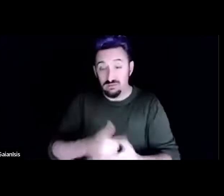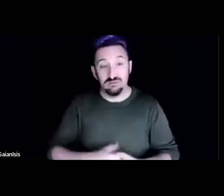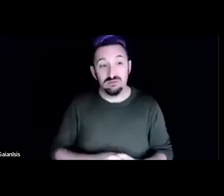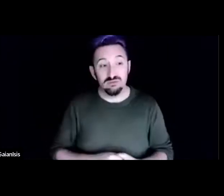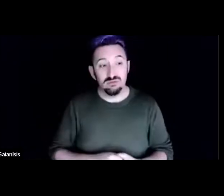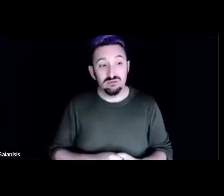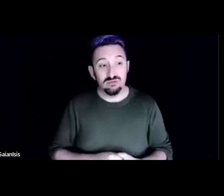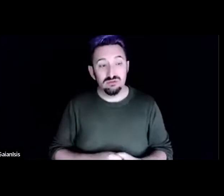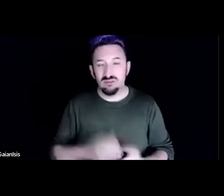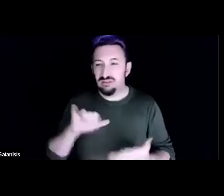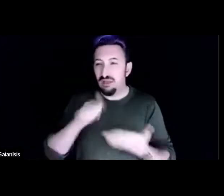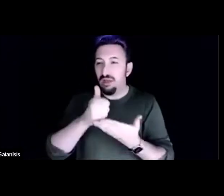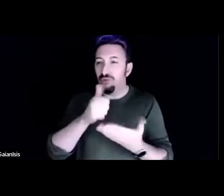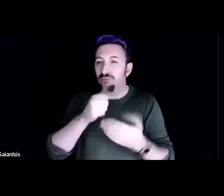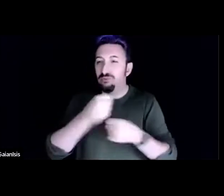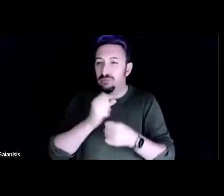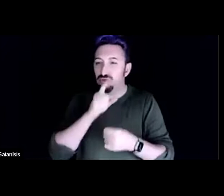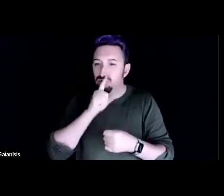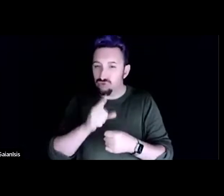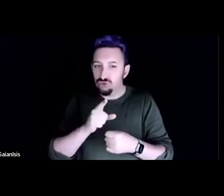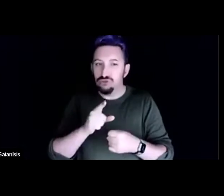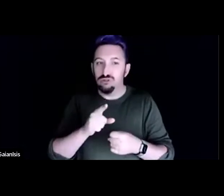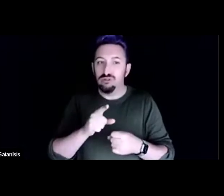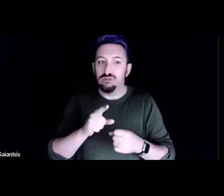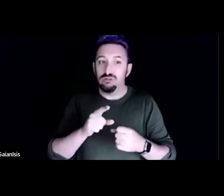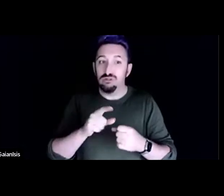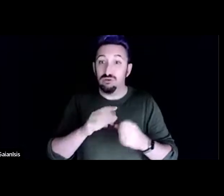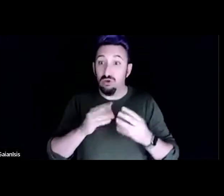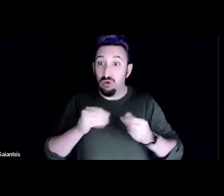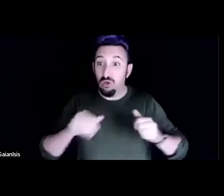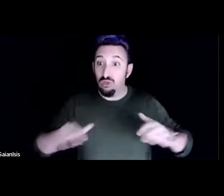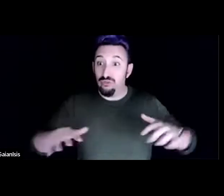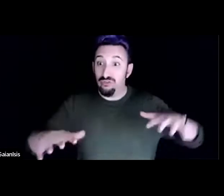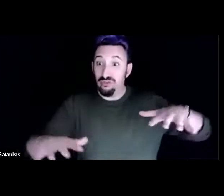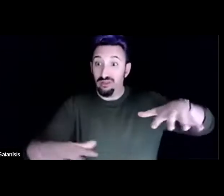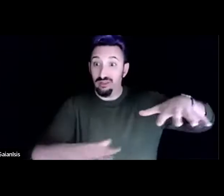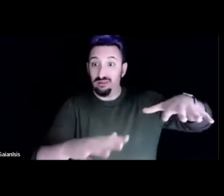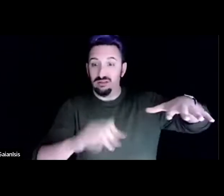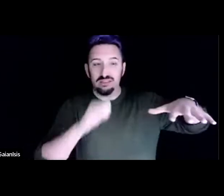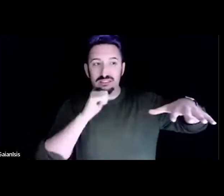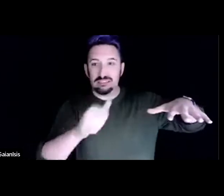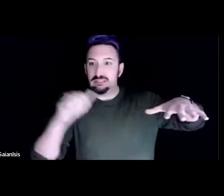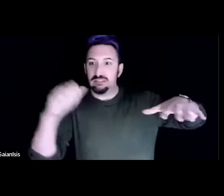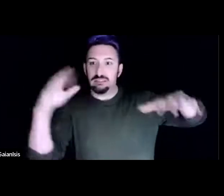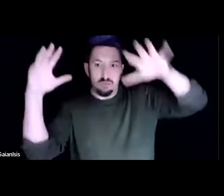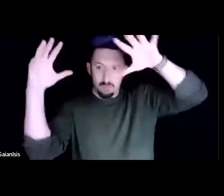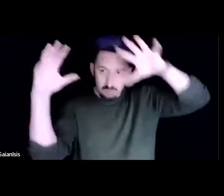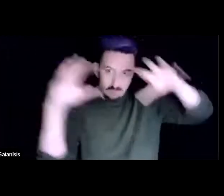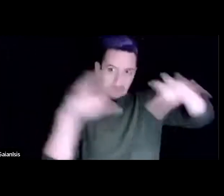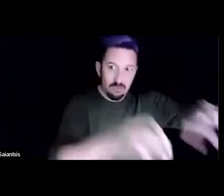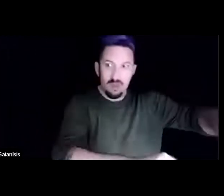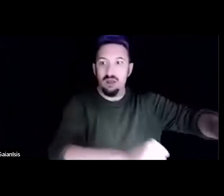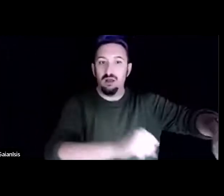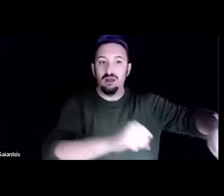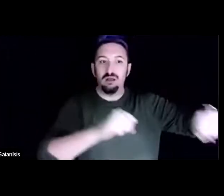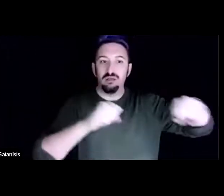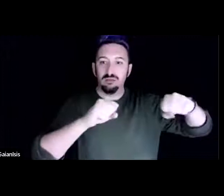sure every piece of land on the planet doesn't get bought up and turned into speculation